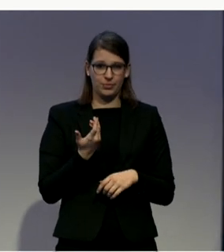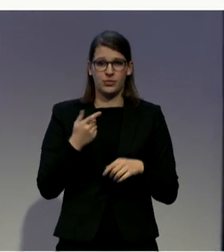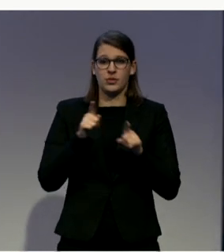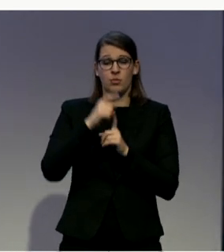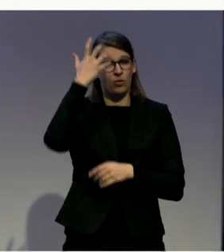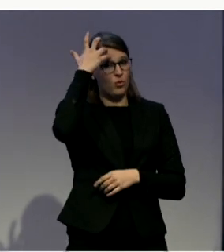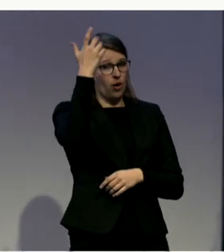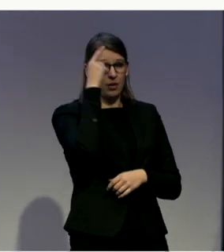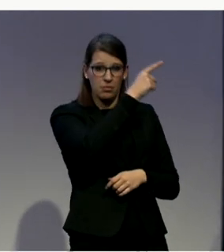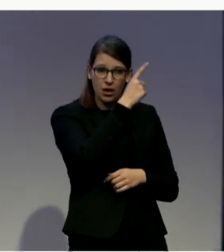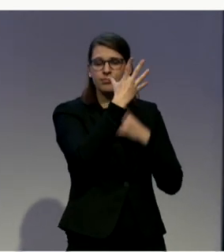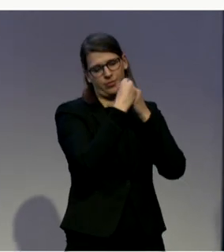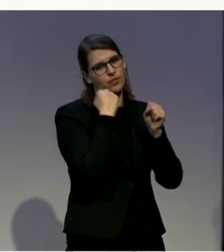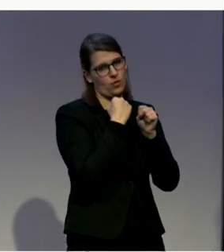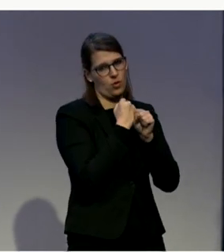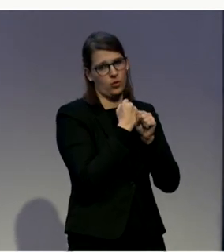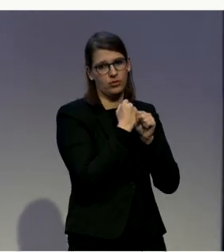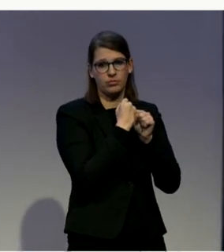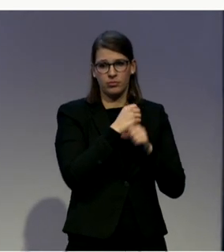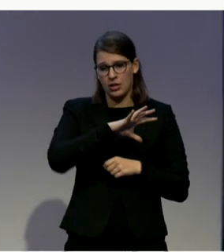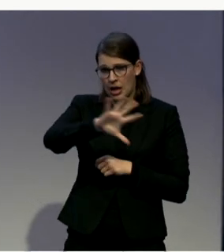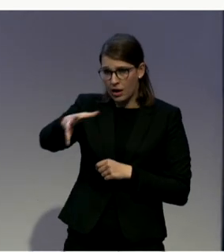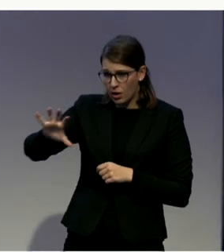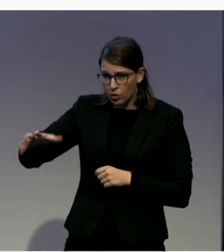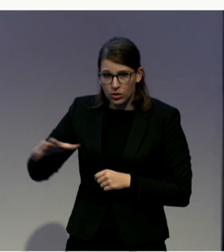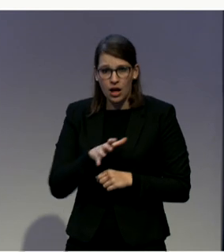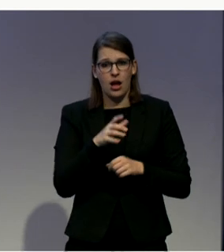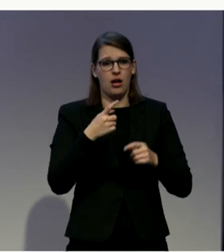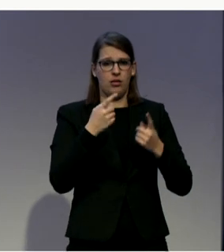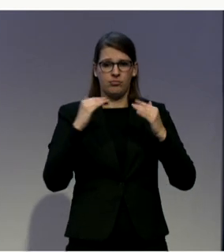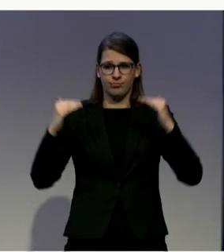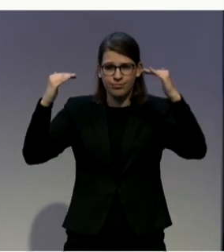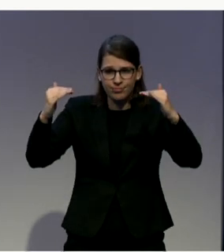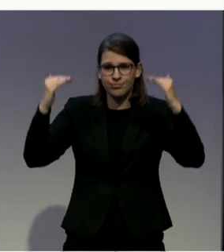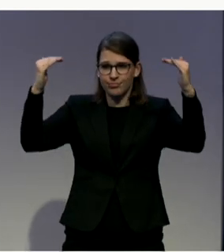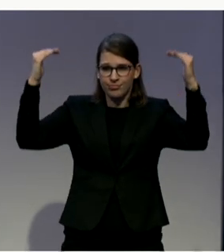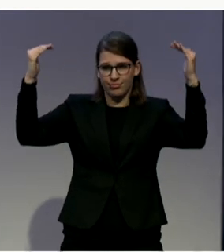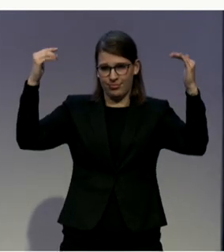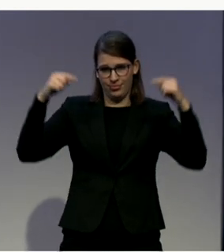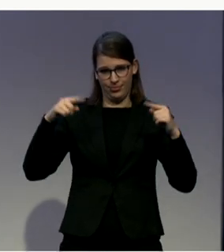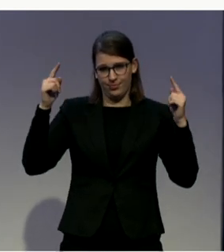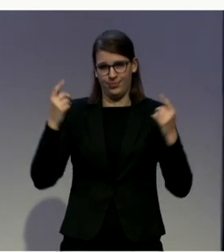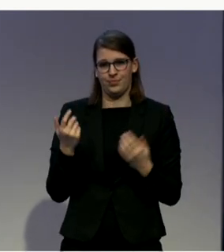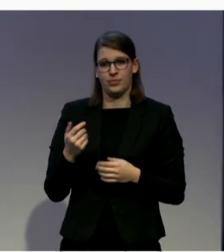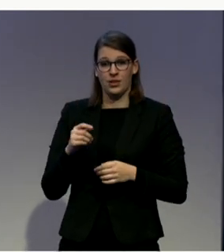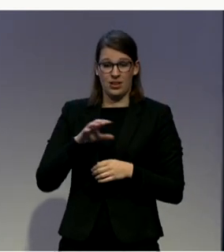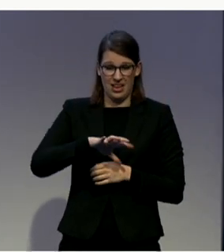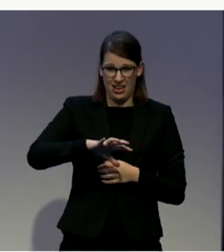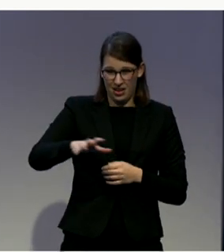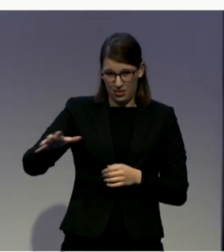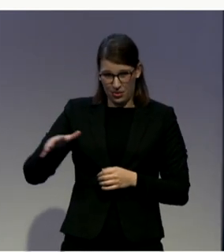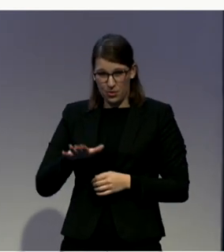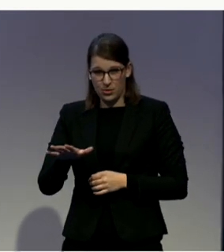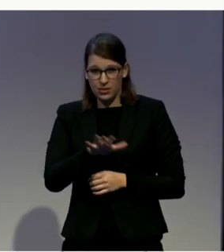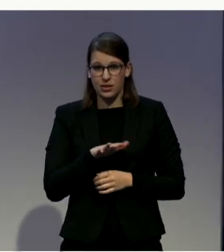provincial level as well as a federal level. And within the community organizations that the indigenous